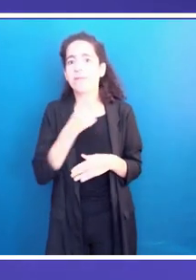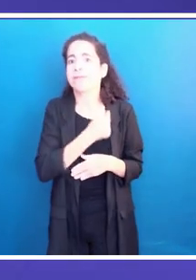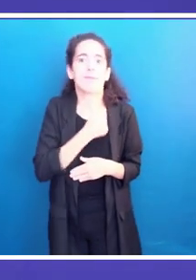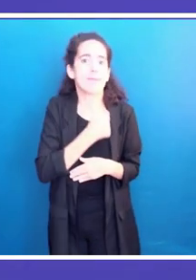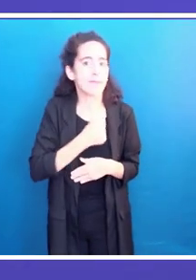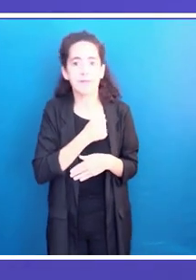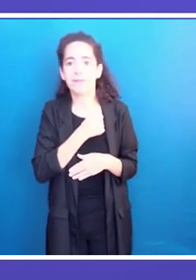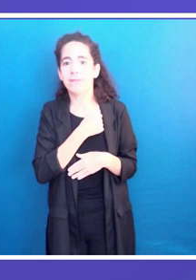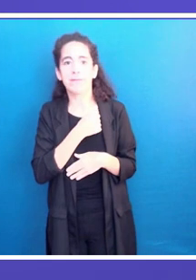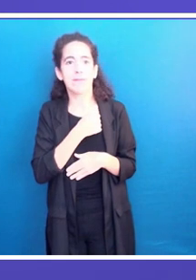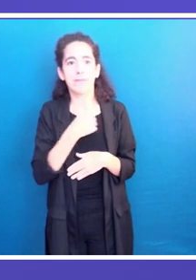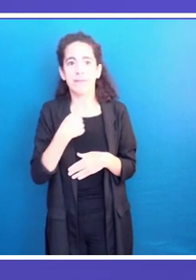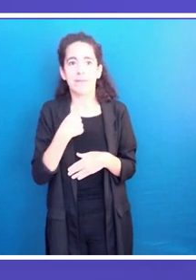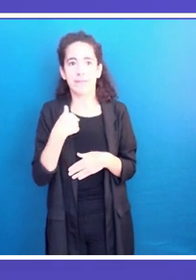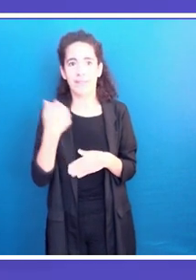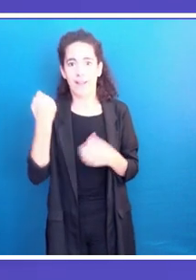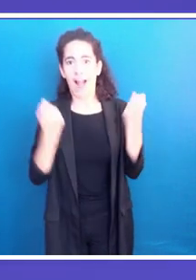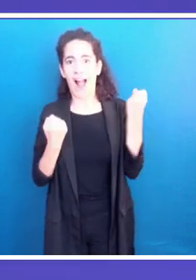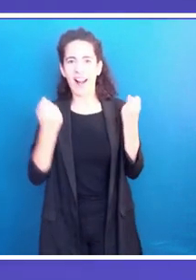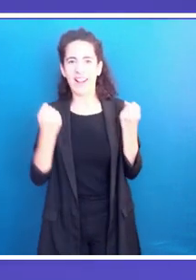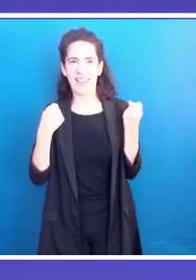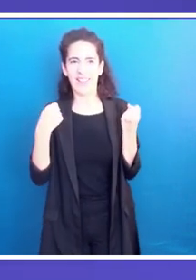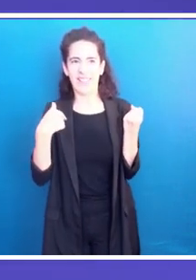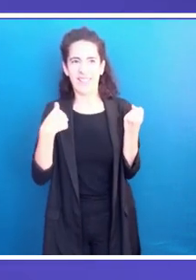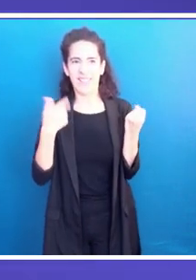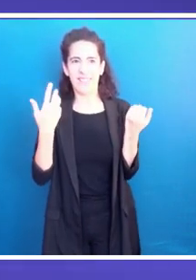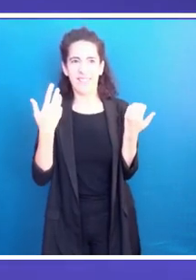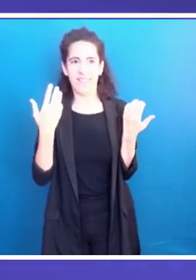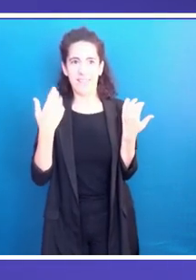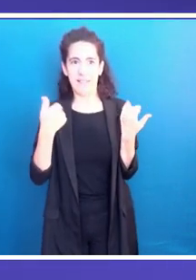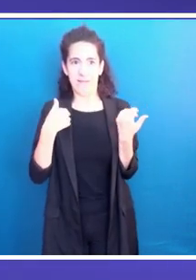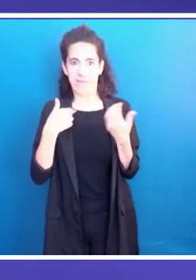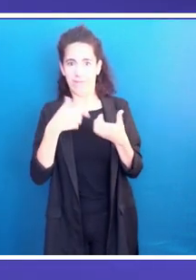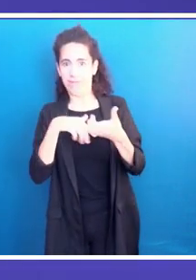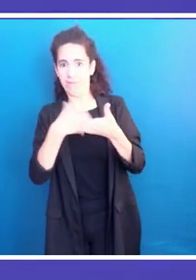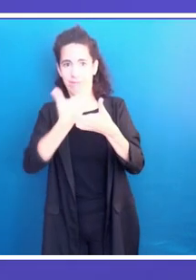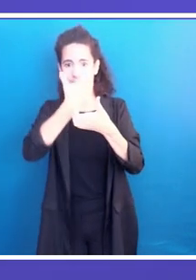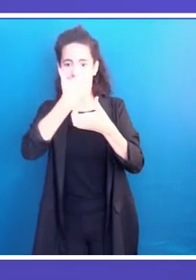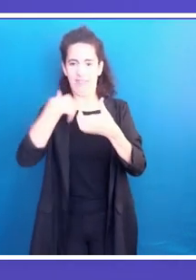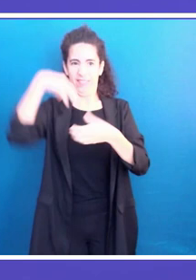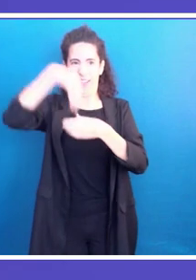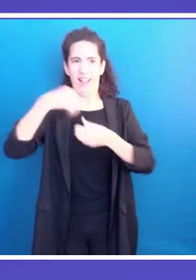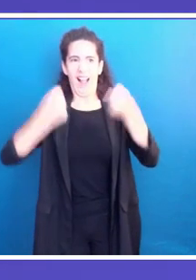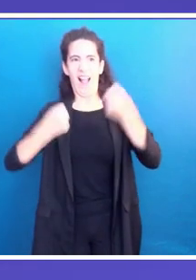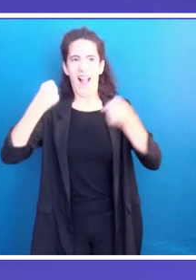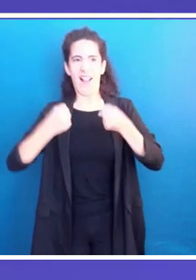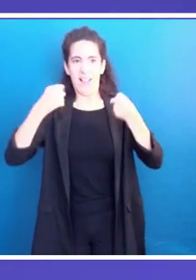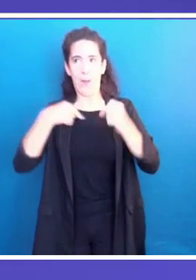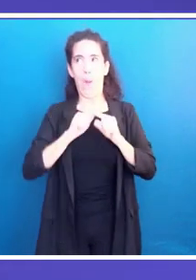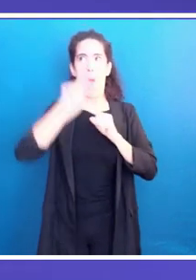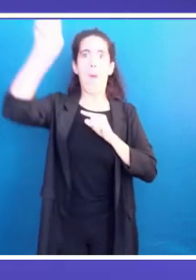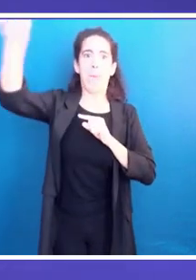works in aid with food for people in dire situations with families under resource